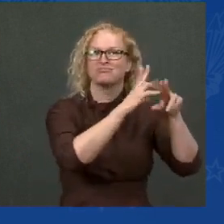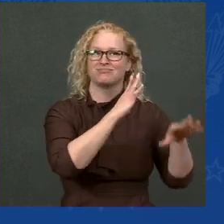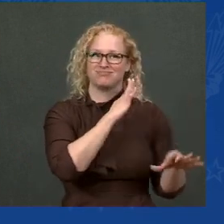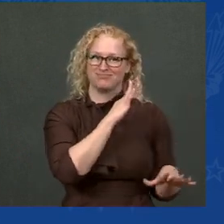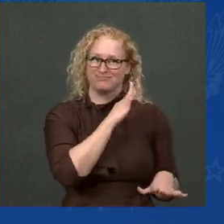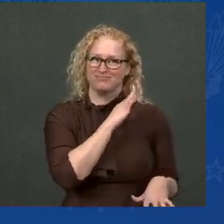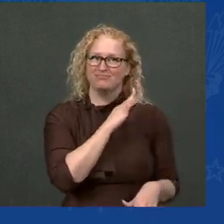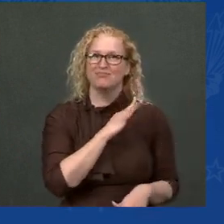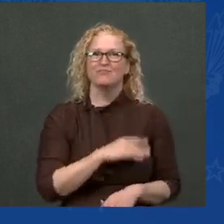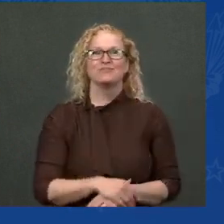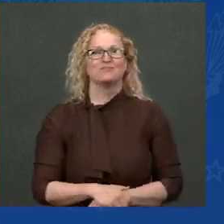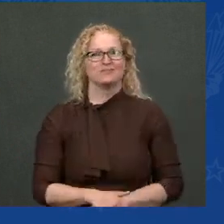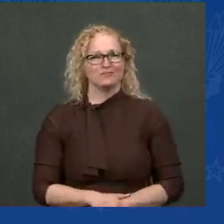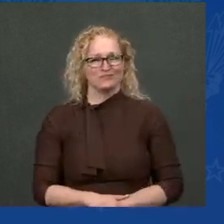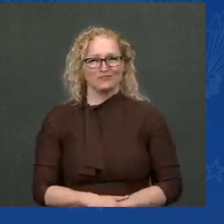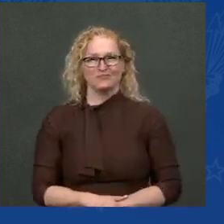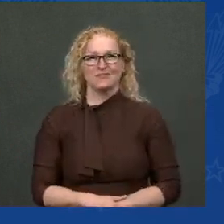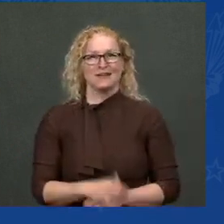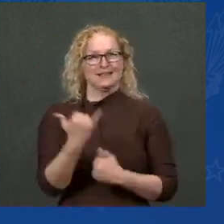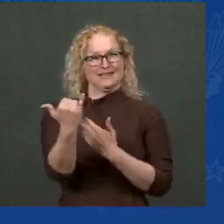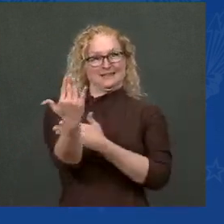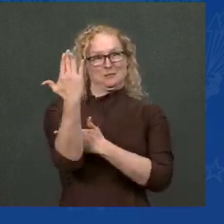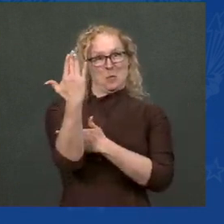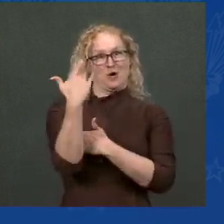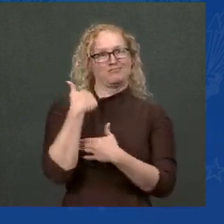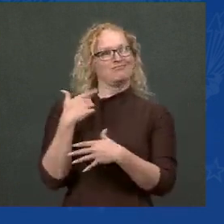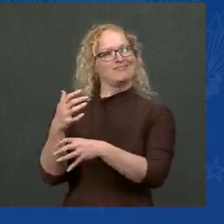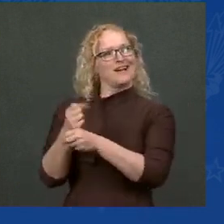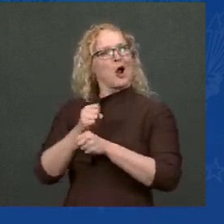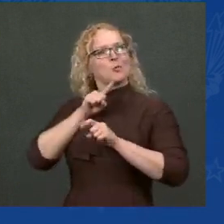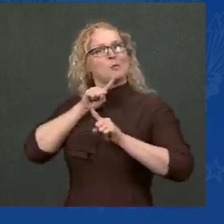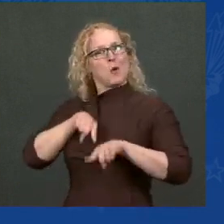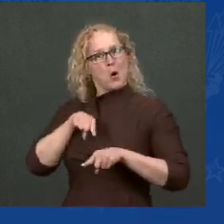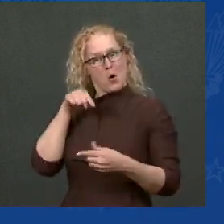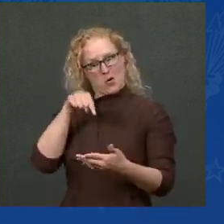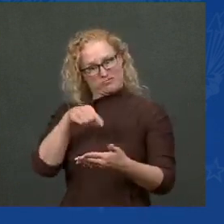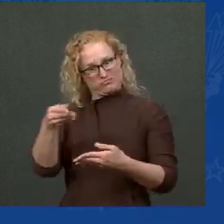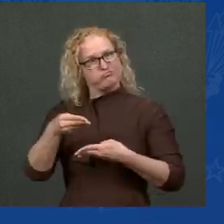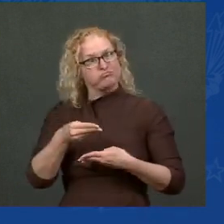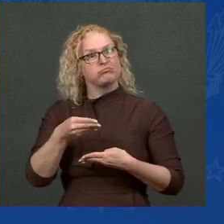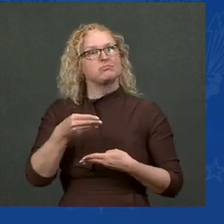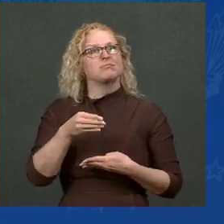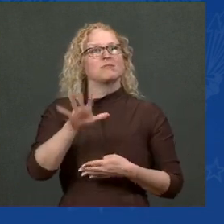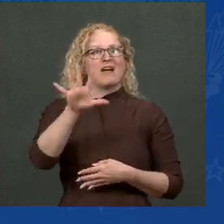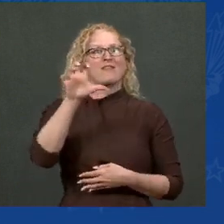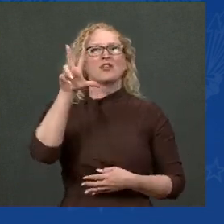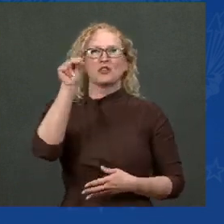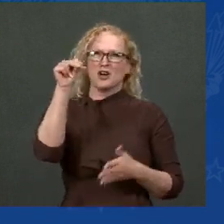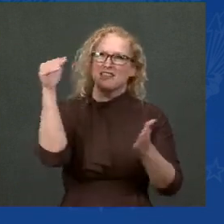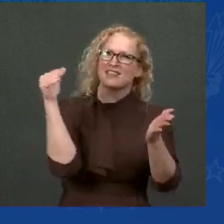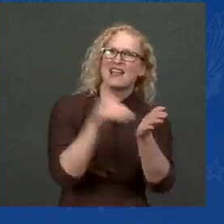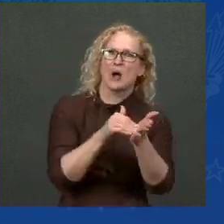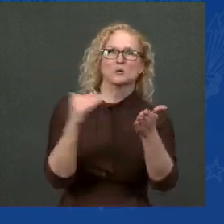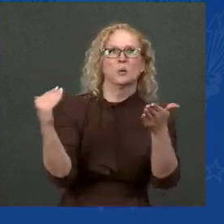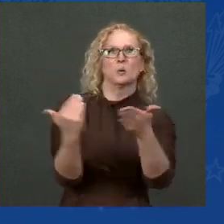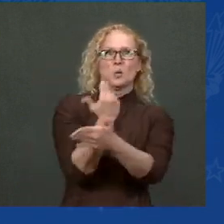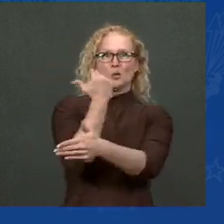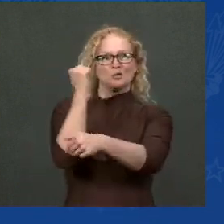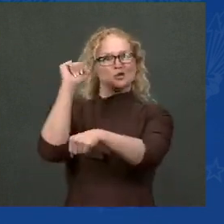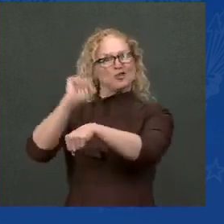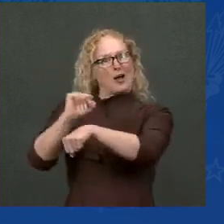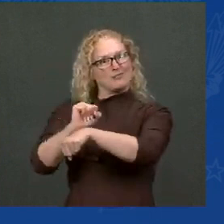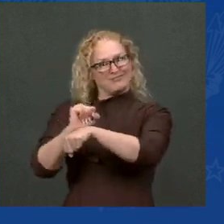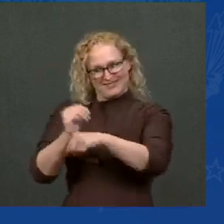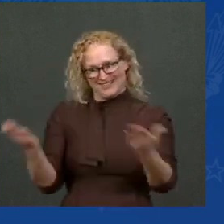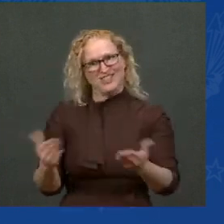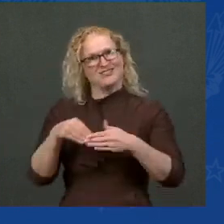531,000 jobs, well above expectations. We also learned that job growth